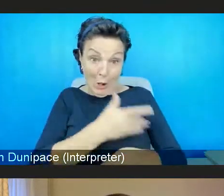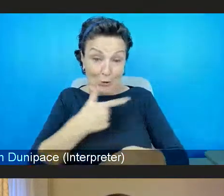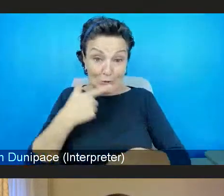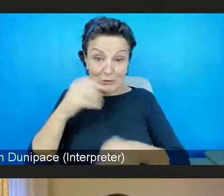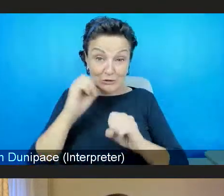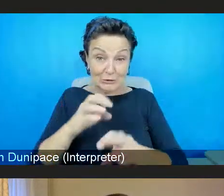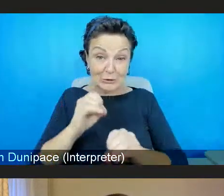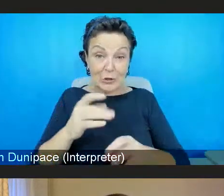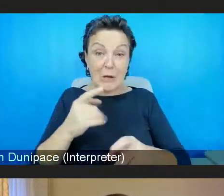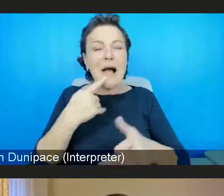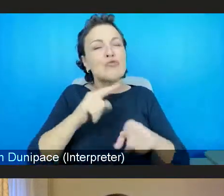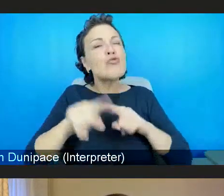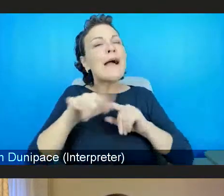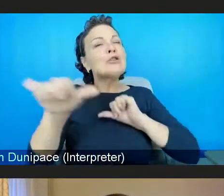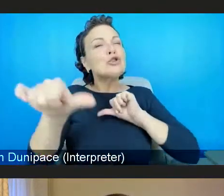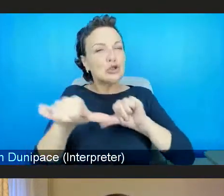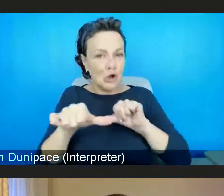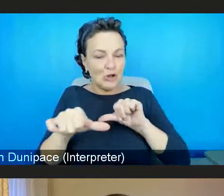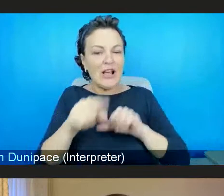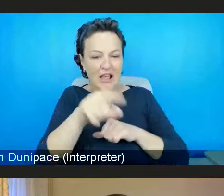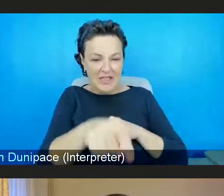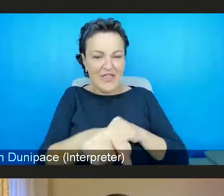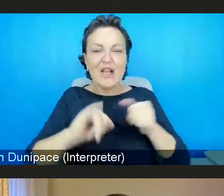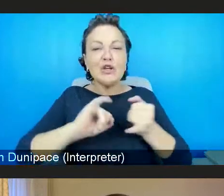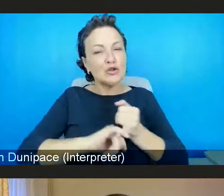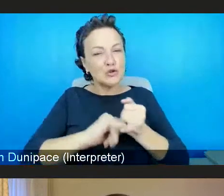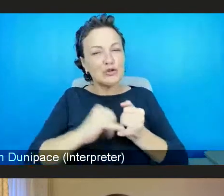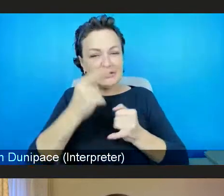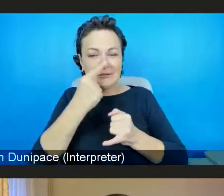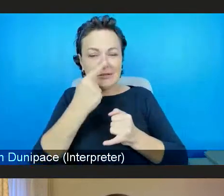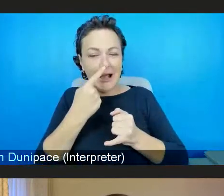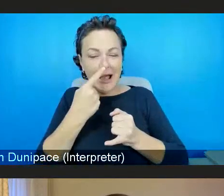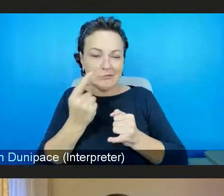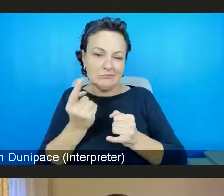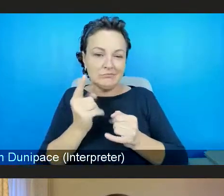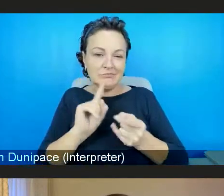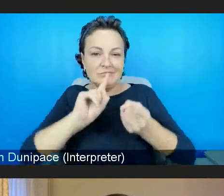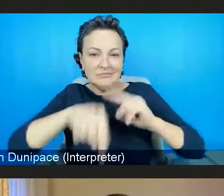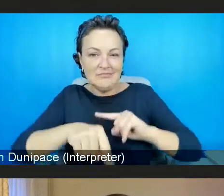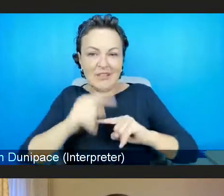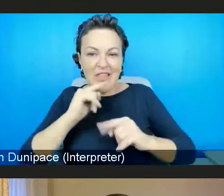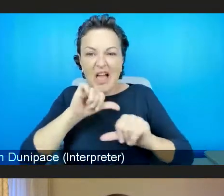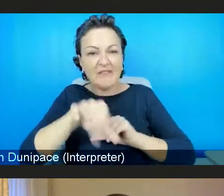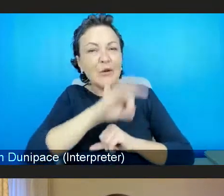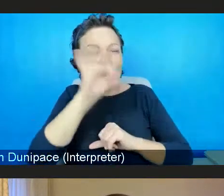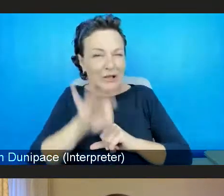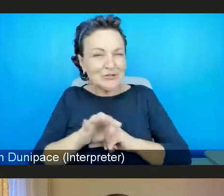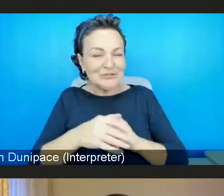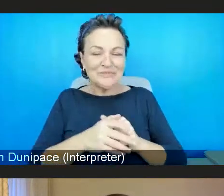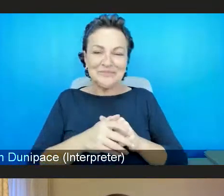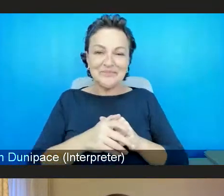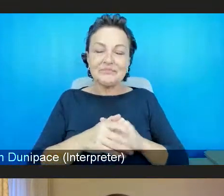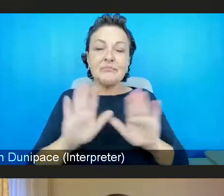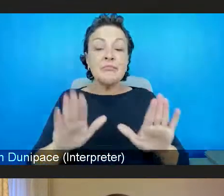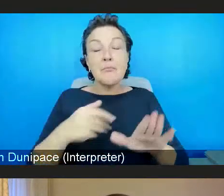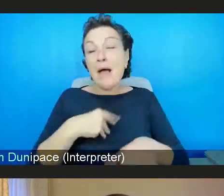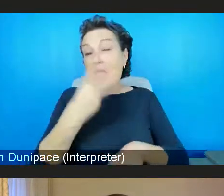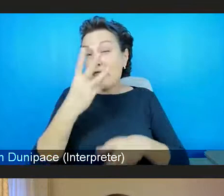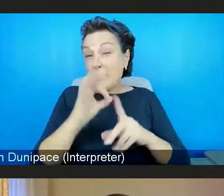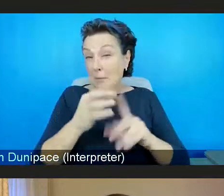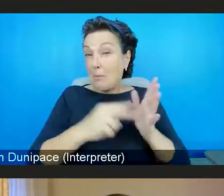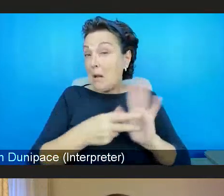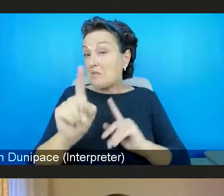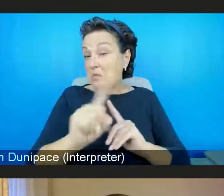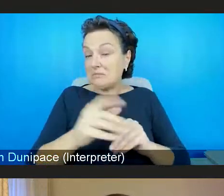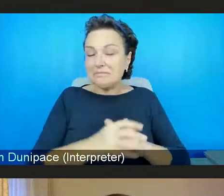Shruti can come in and then we can take questions. So my three-point plan is this. First of all,